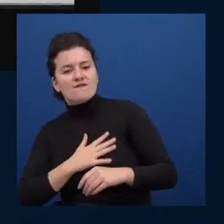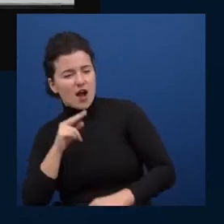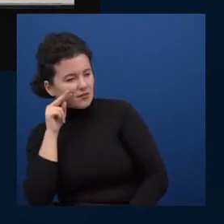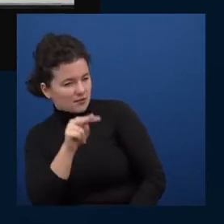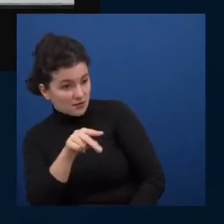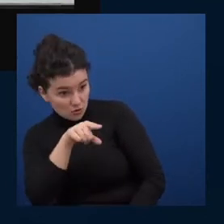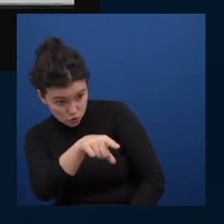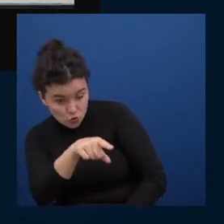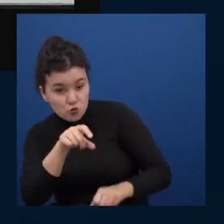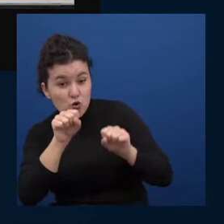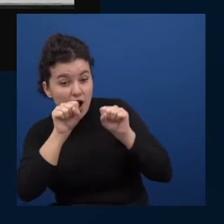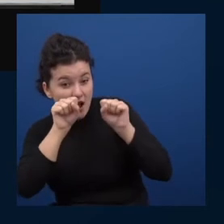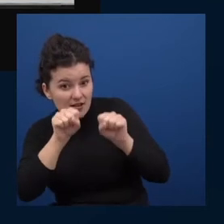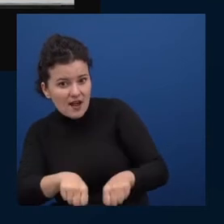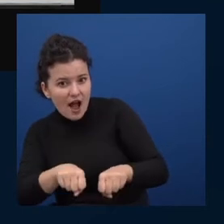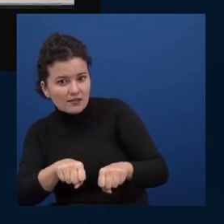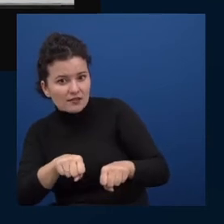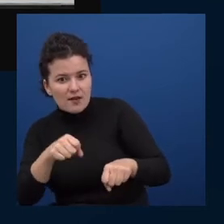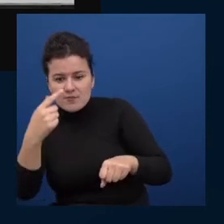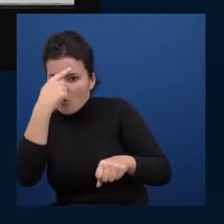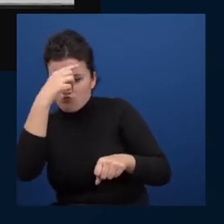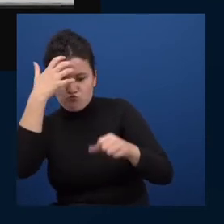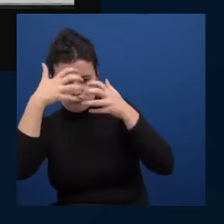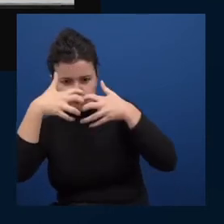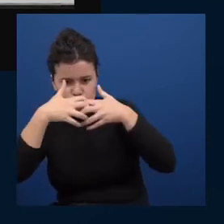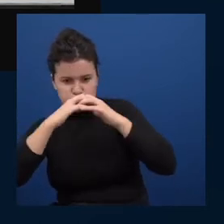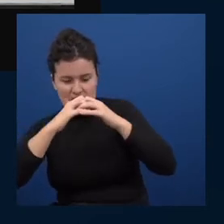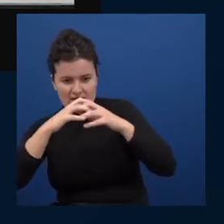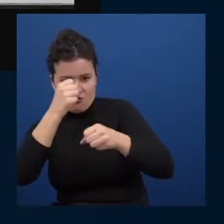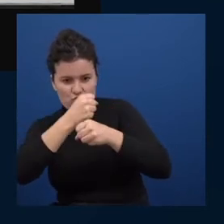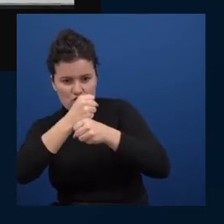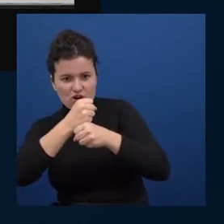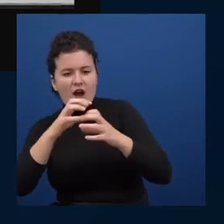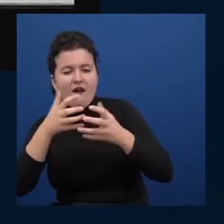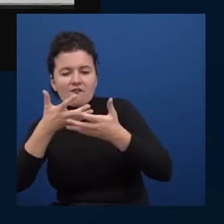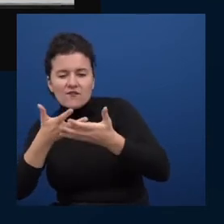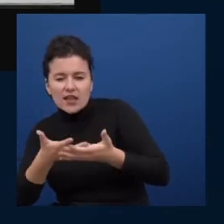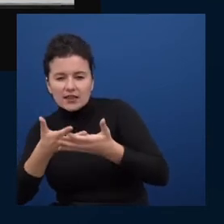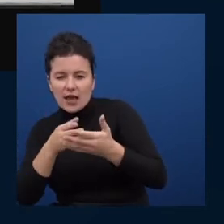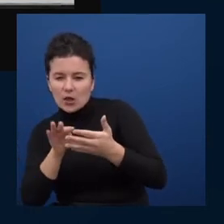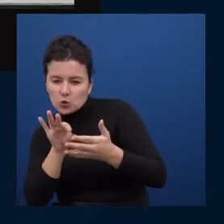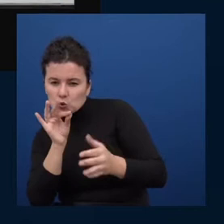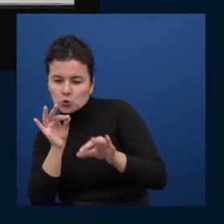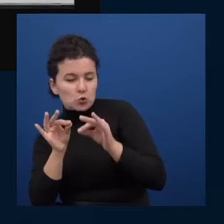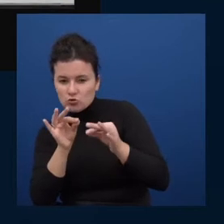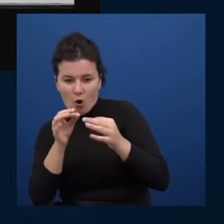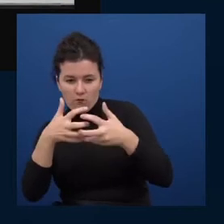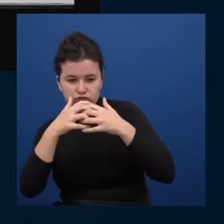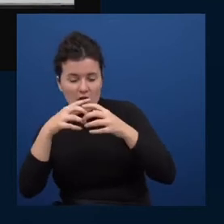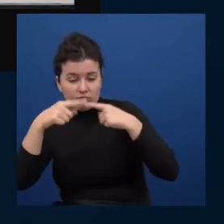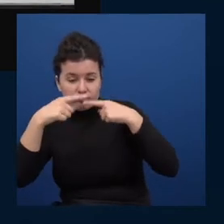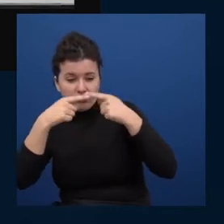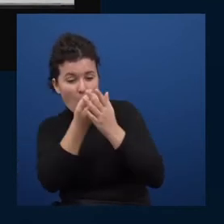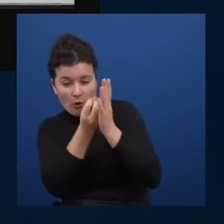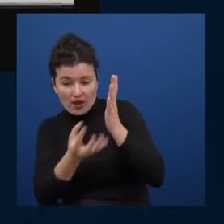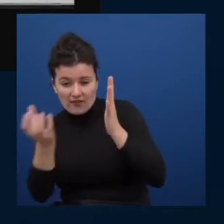to give me the unfiltered brain out of your mouth and just say okay well i'm doing a for loop i'm